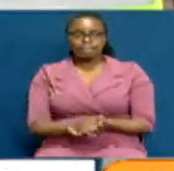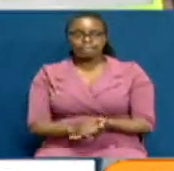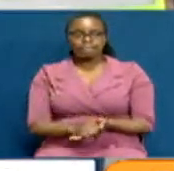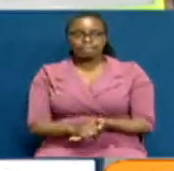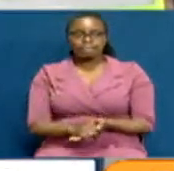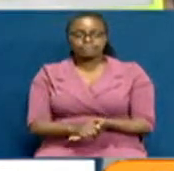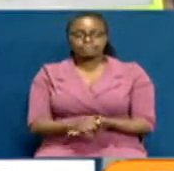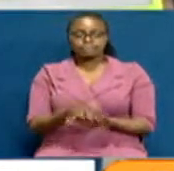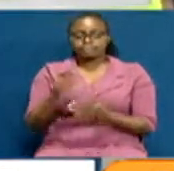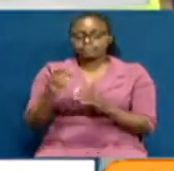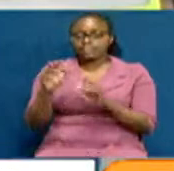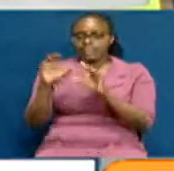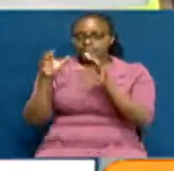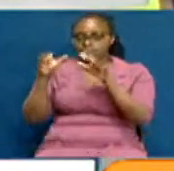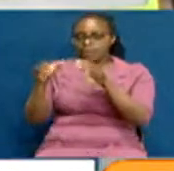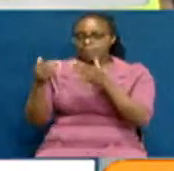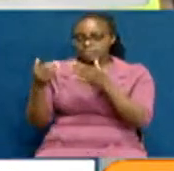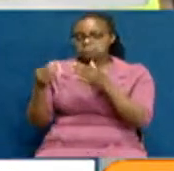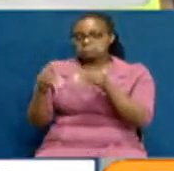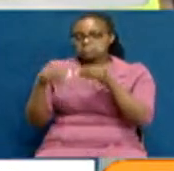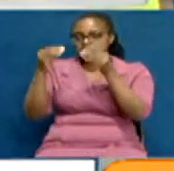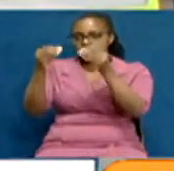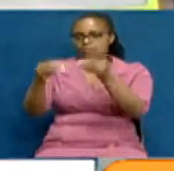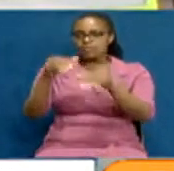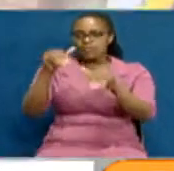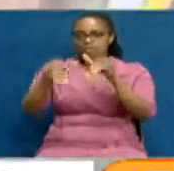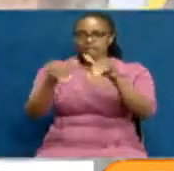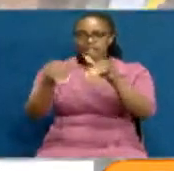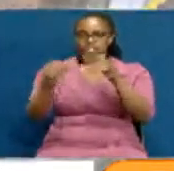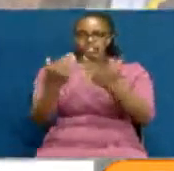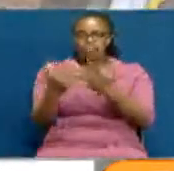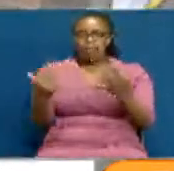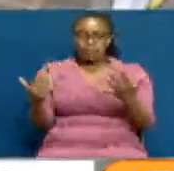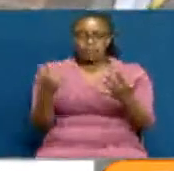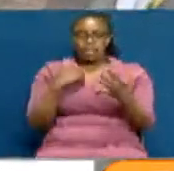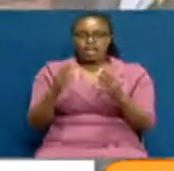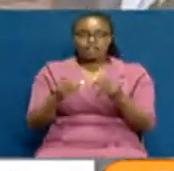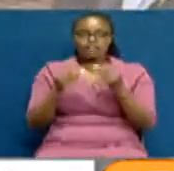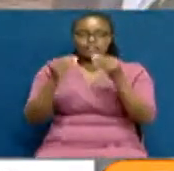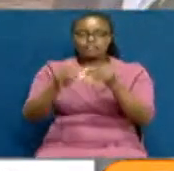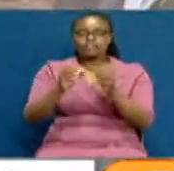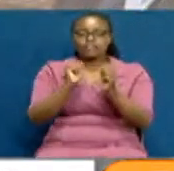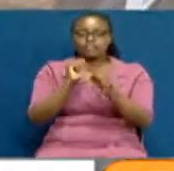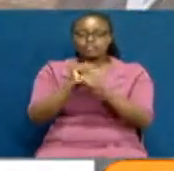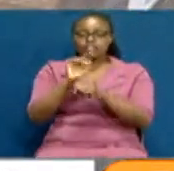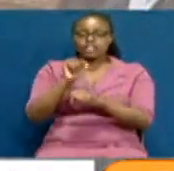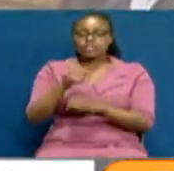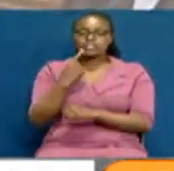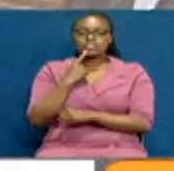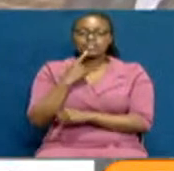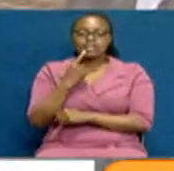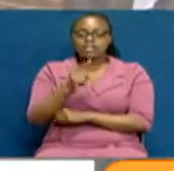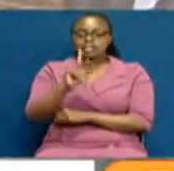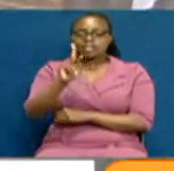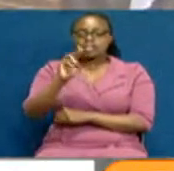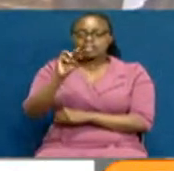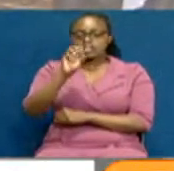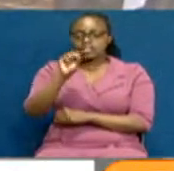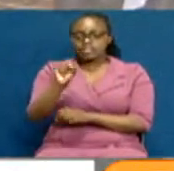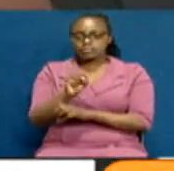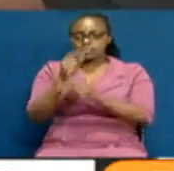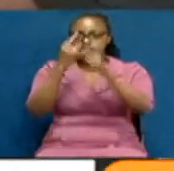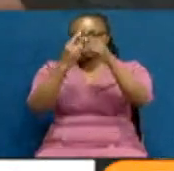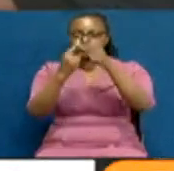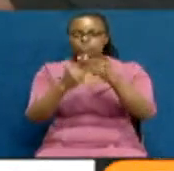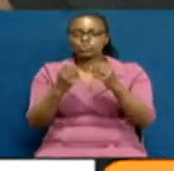Smartmatic International, aside from providing election stationery, has also supplied 14,100 Kim's kits, bringing